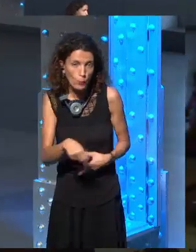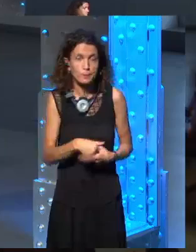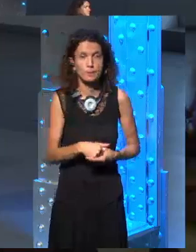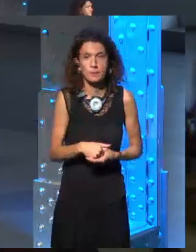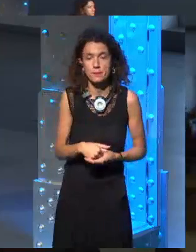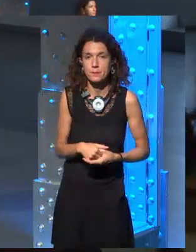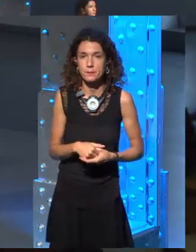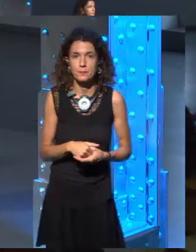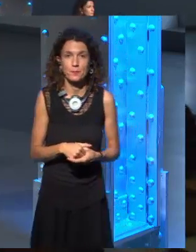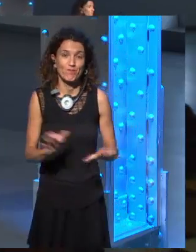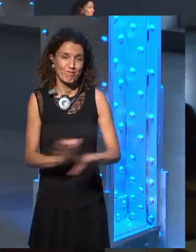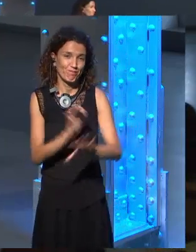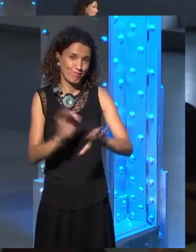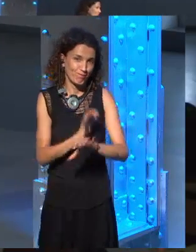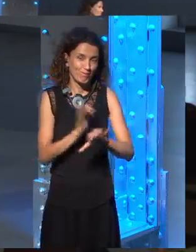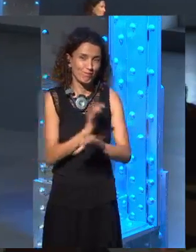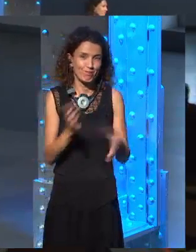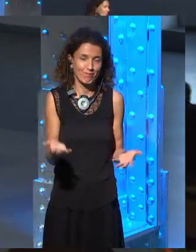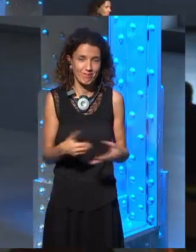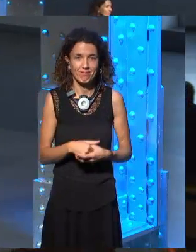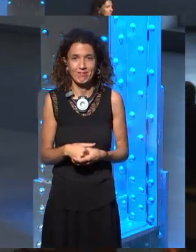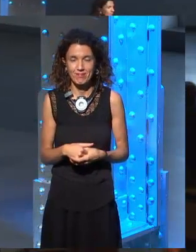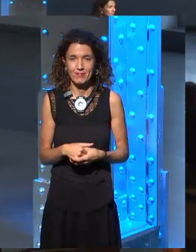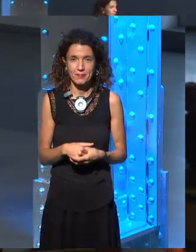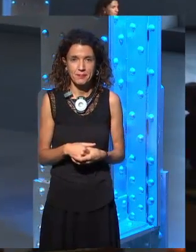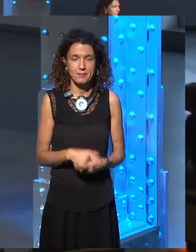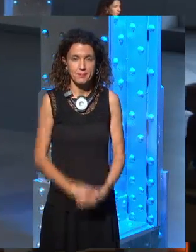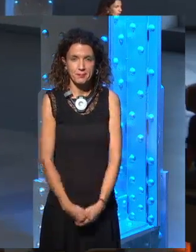know about this fact, no? Maybe there's a spoiler.